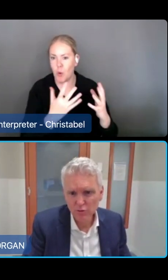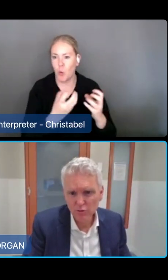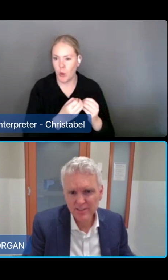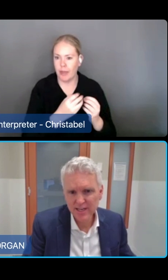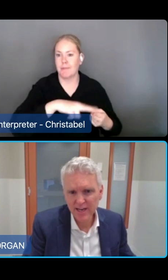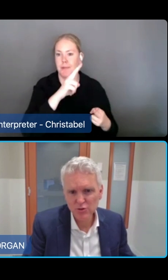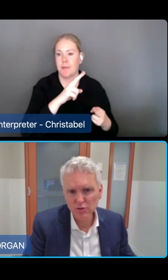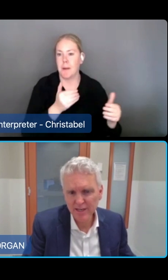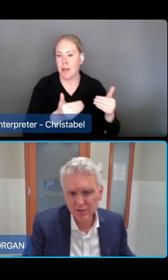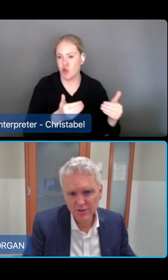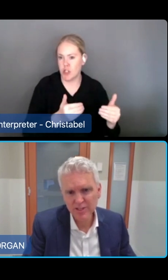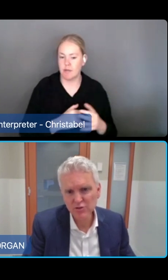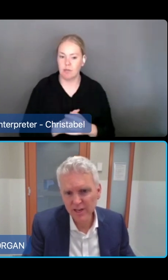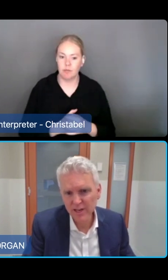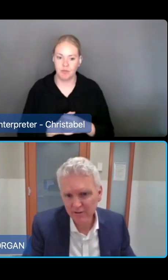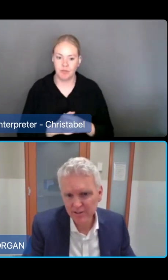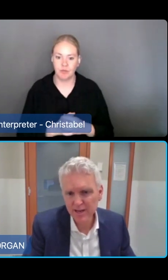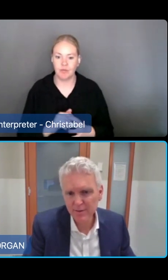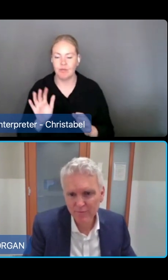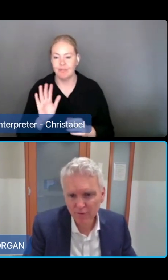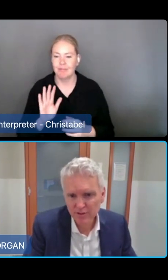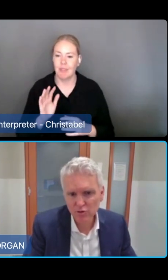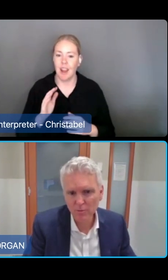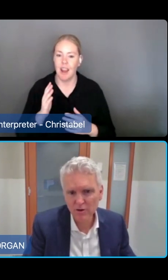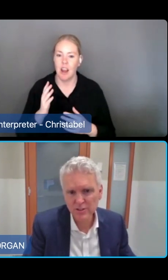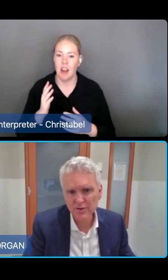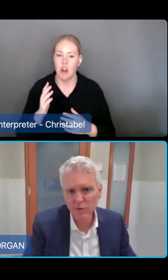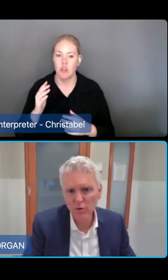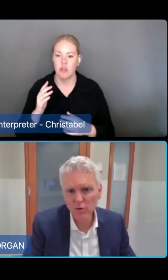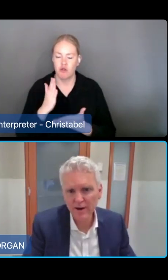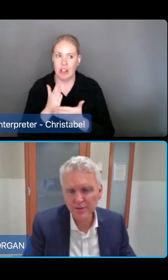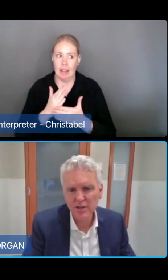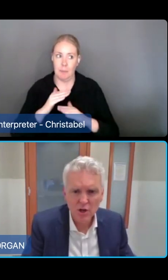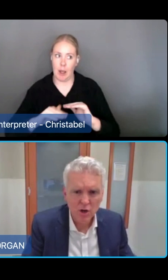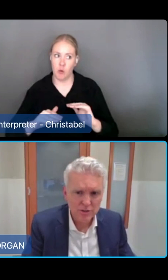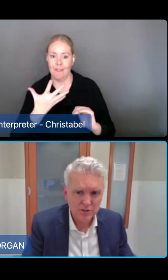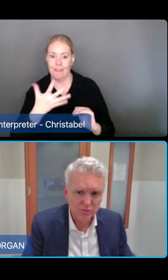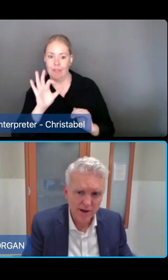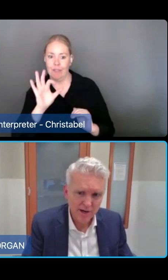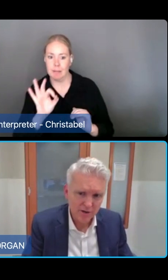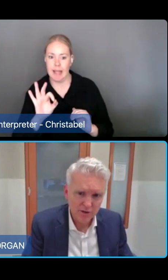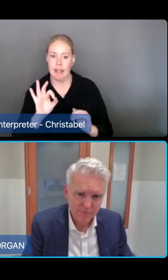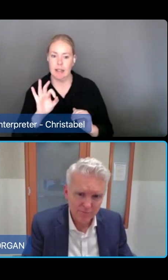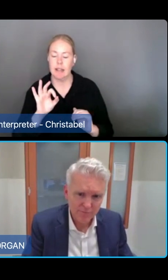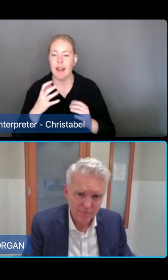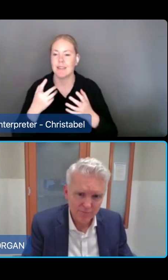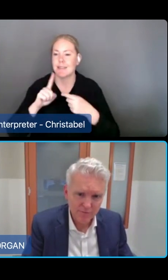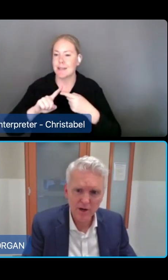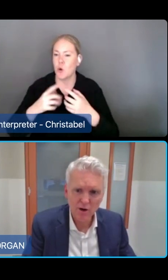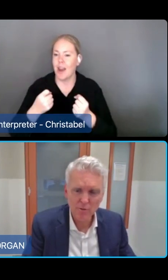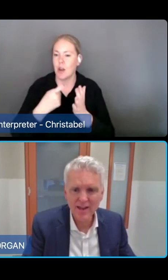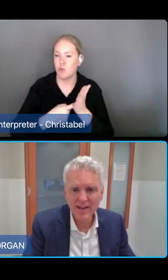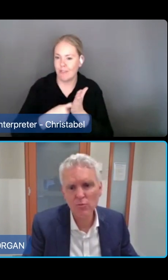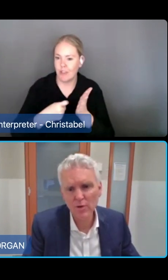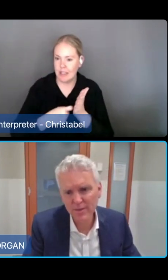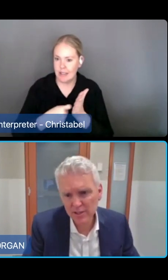still be expected to enter residential care as their preference or because they're informal carers would still find it too difficult to support